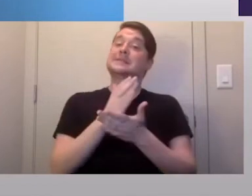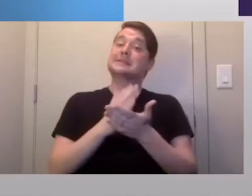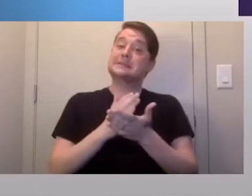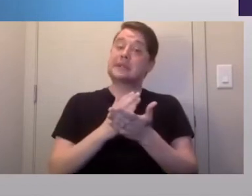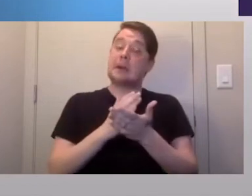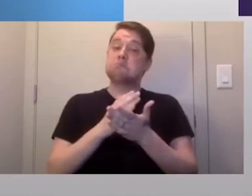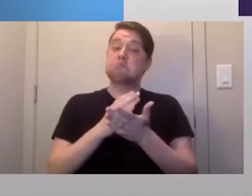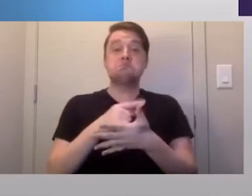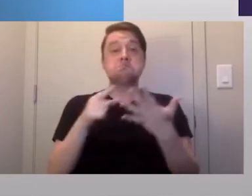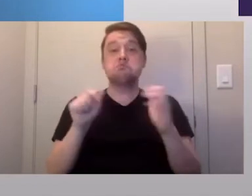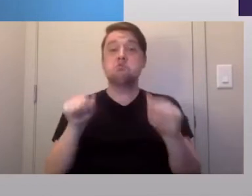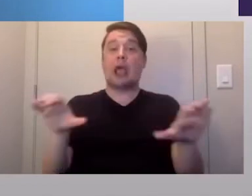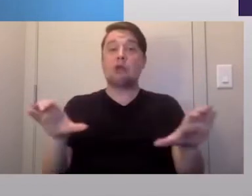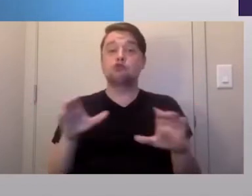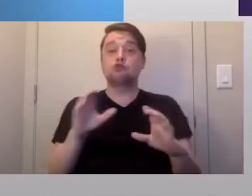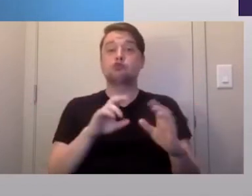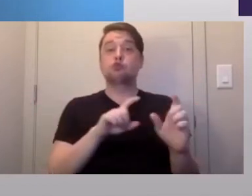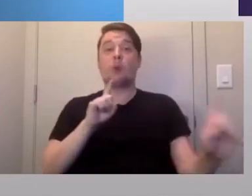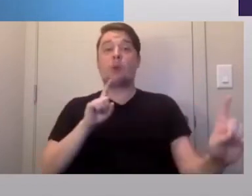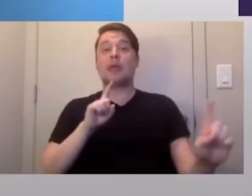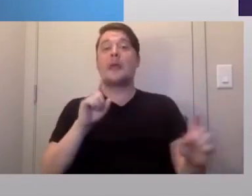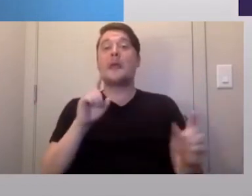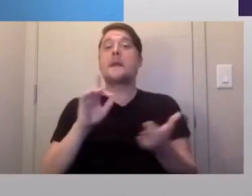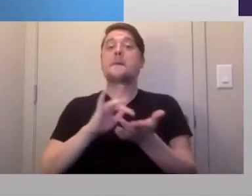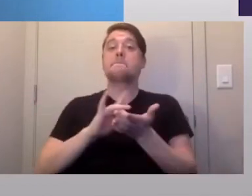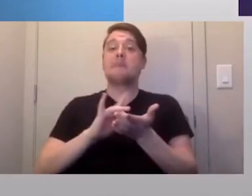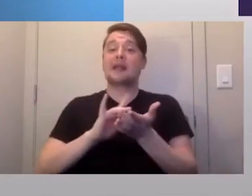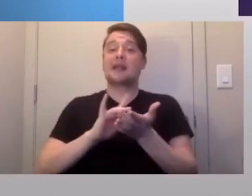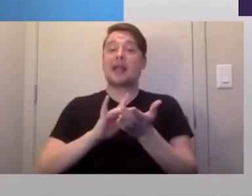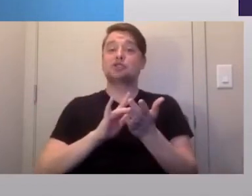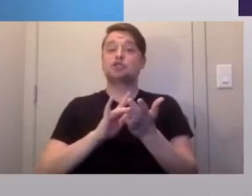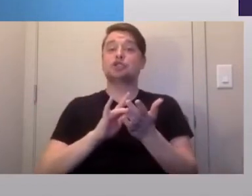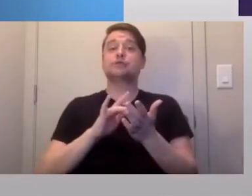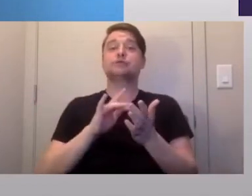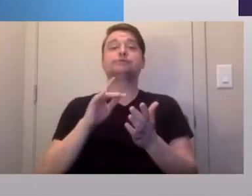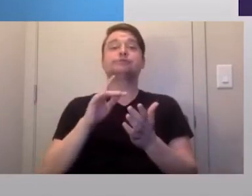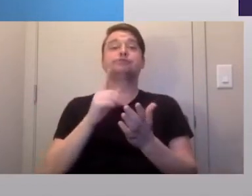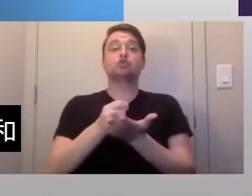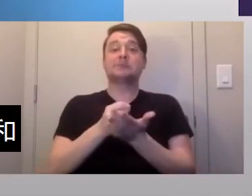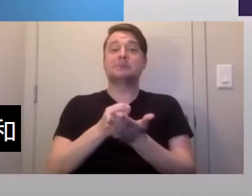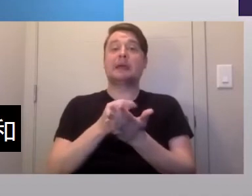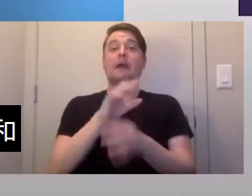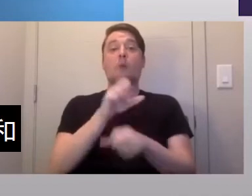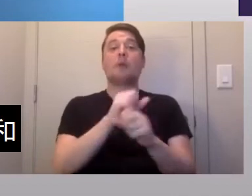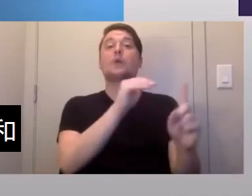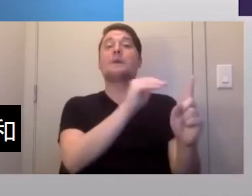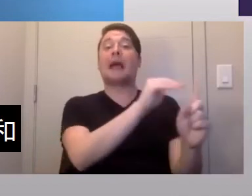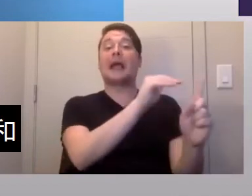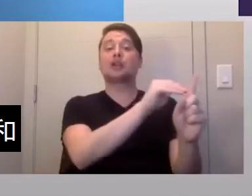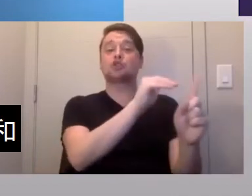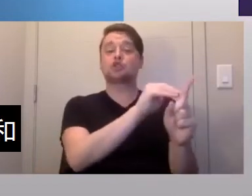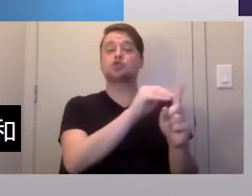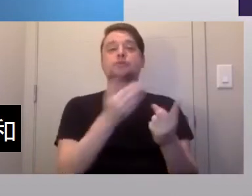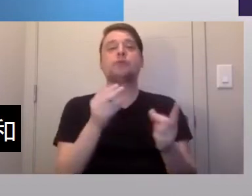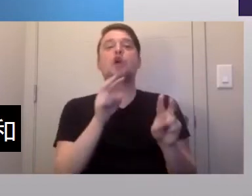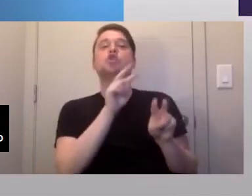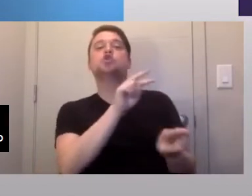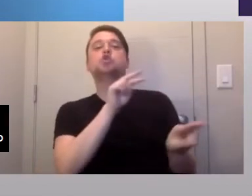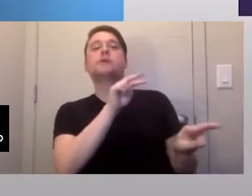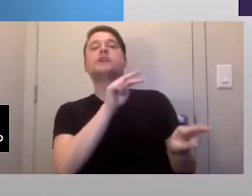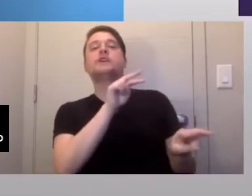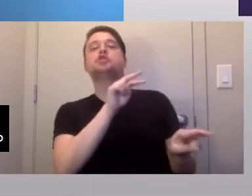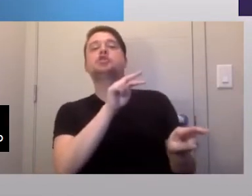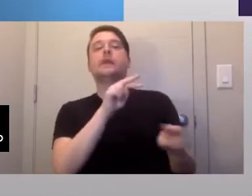done remotely include medication, treatment, and appointment reminders, and supervision for things like bathing, personal